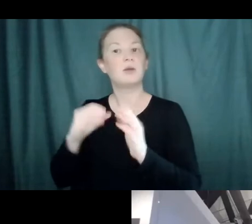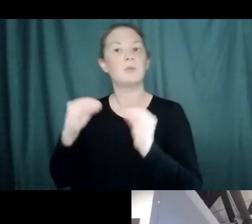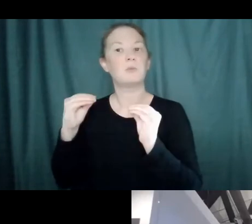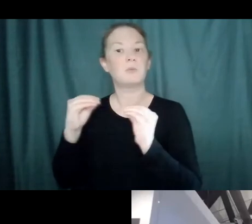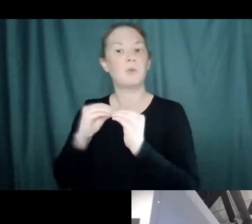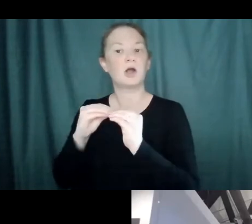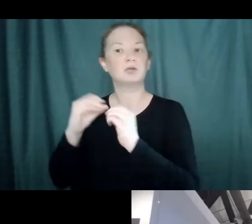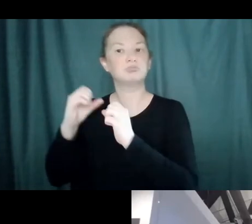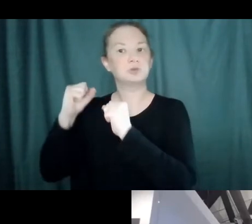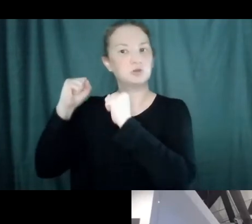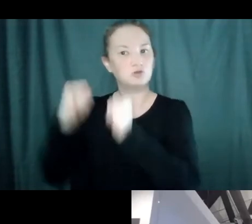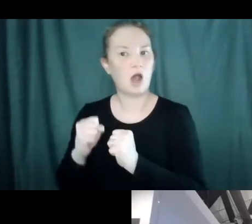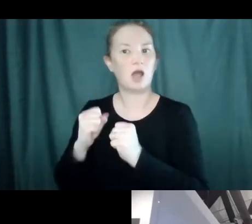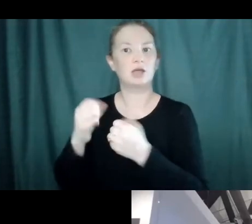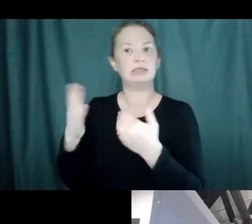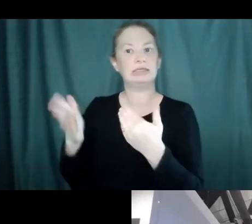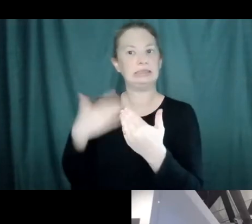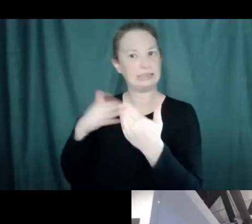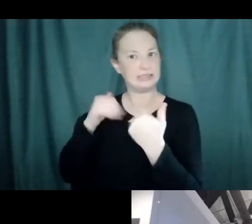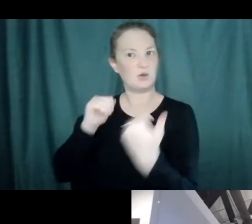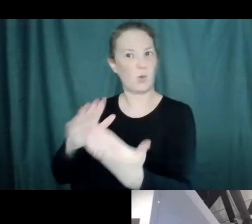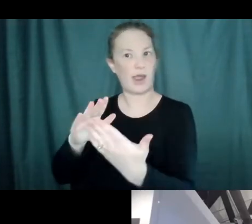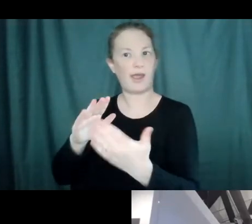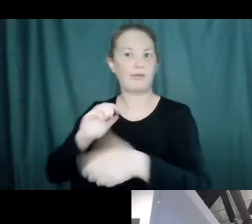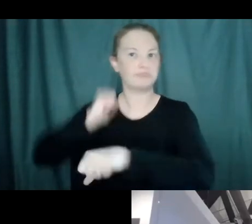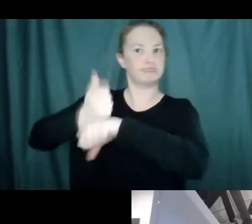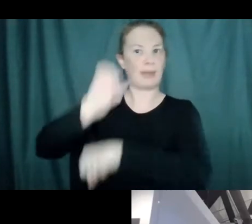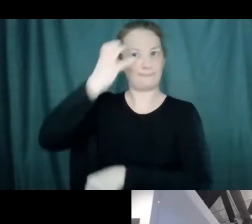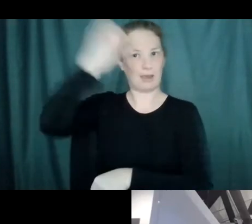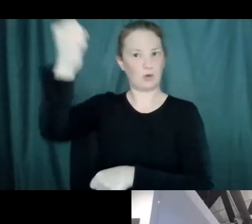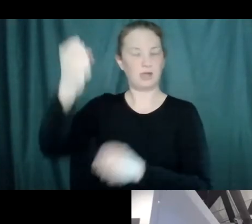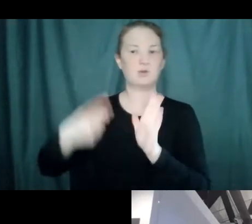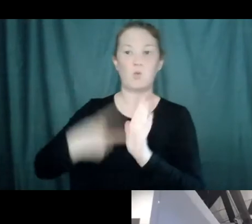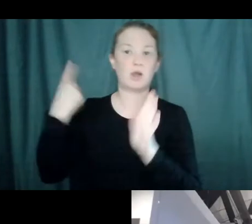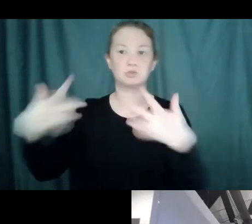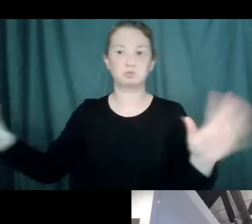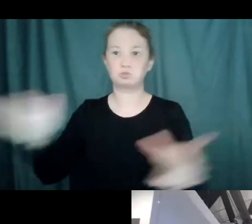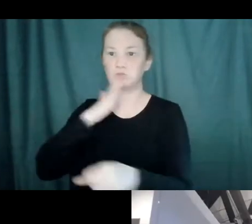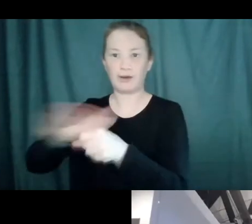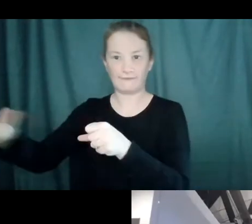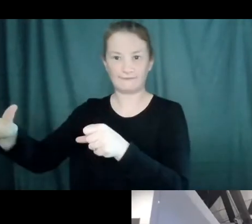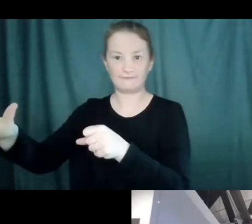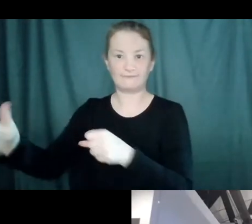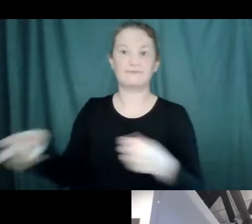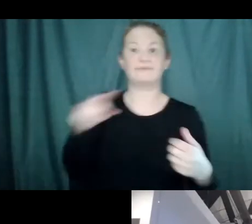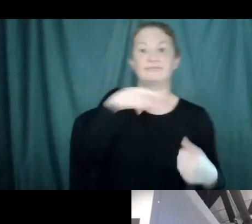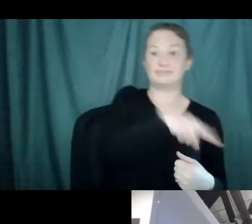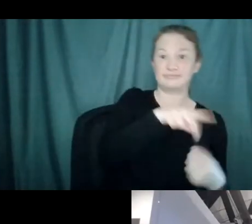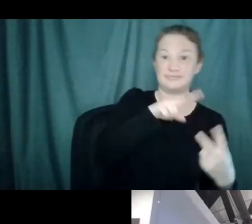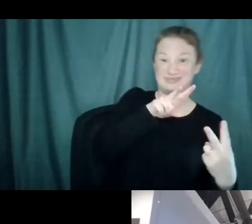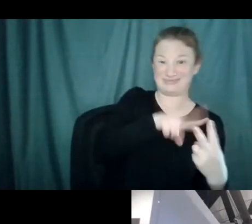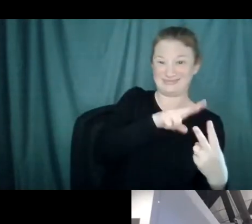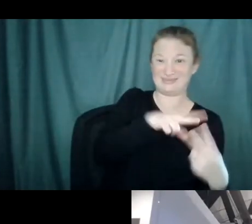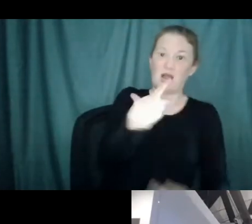way to generate immune memory. And so that only requires one dose, whereas the other vaccines require multiple